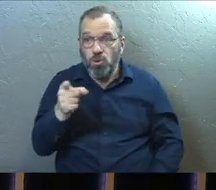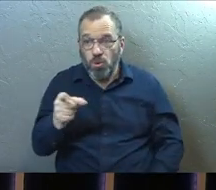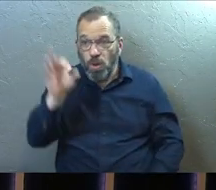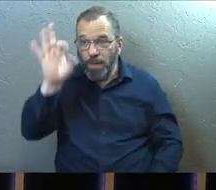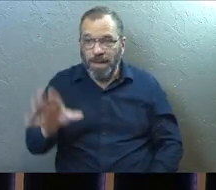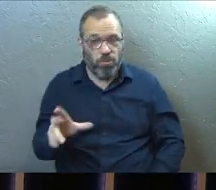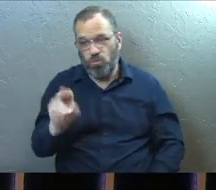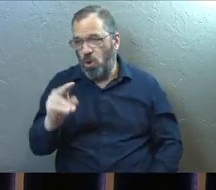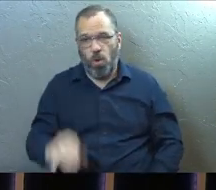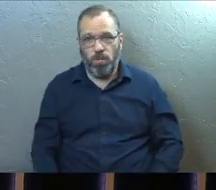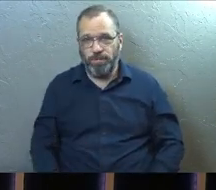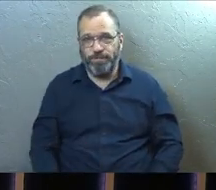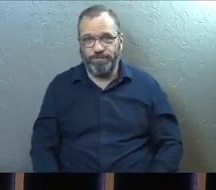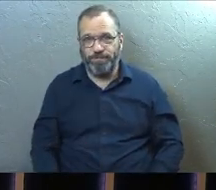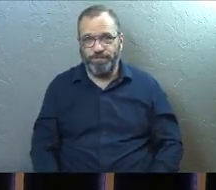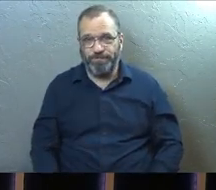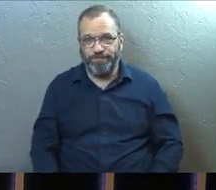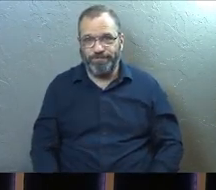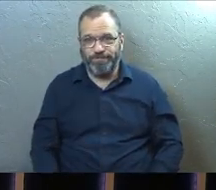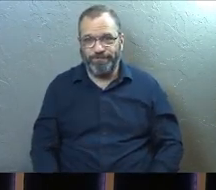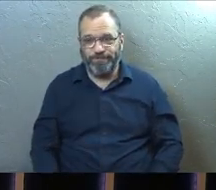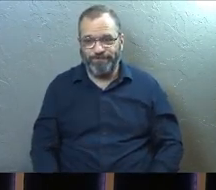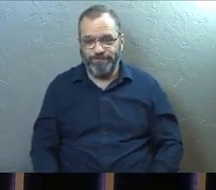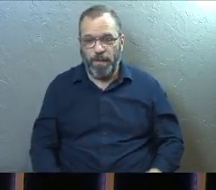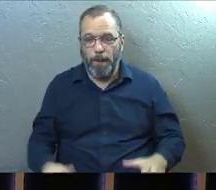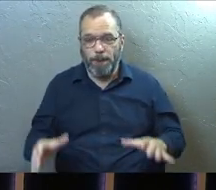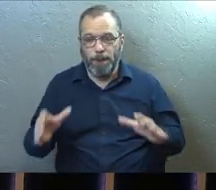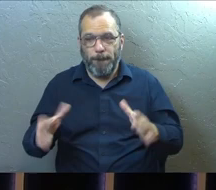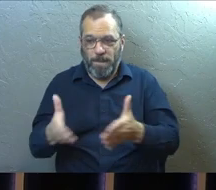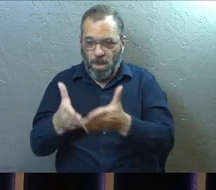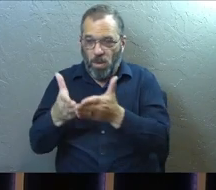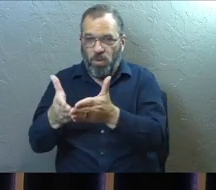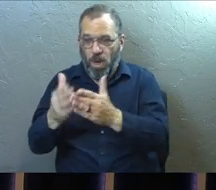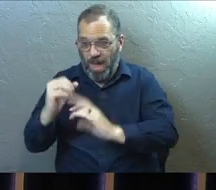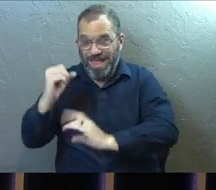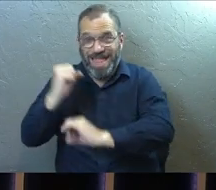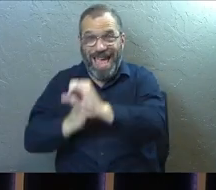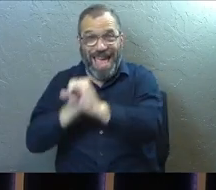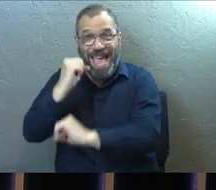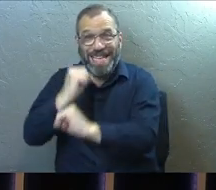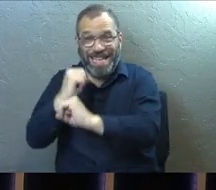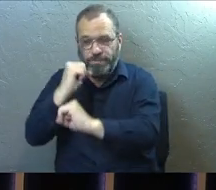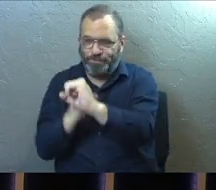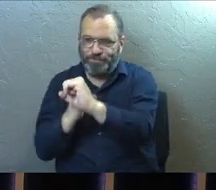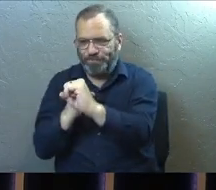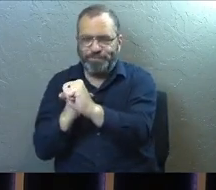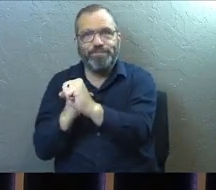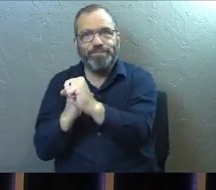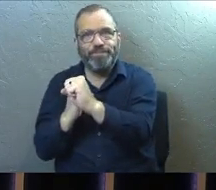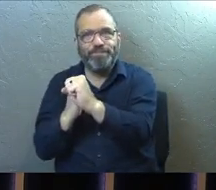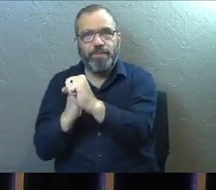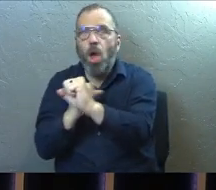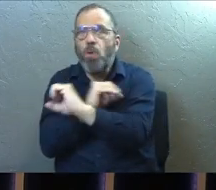know here, here the engine isn't going anymore.